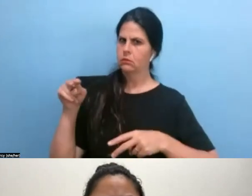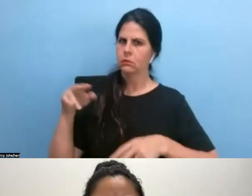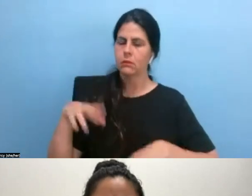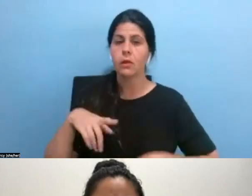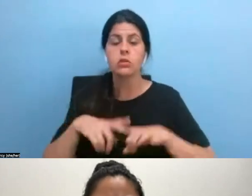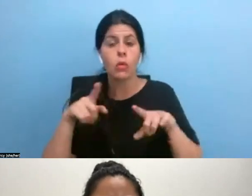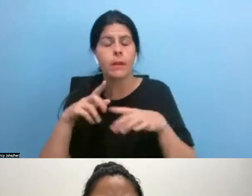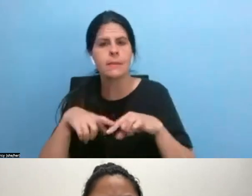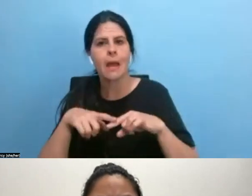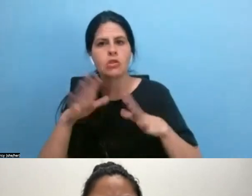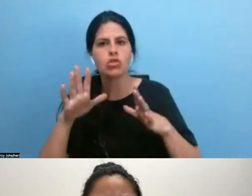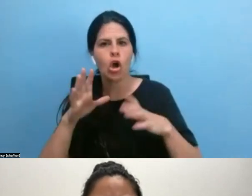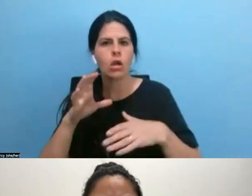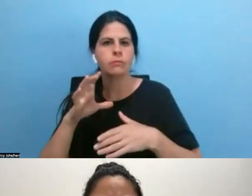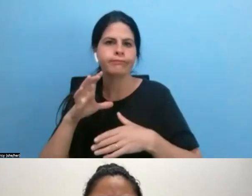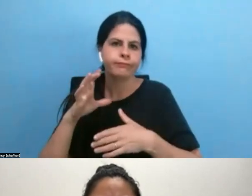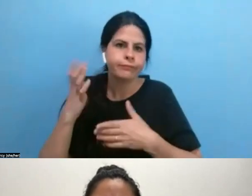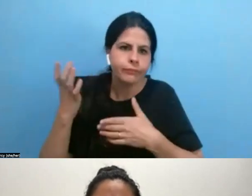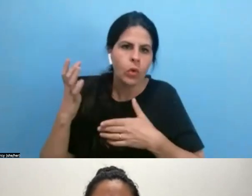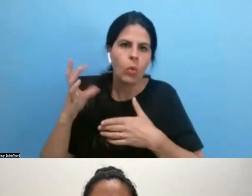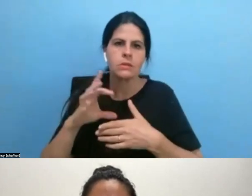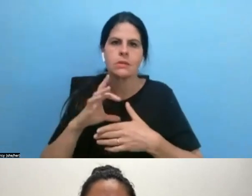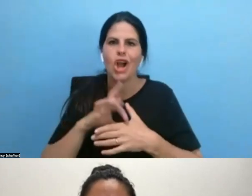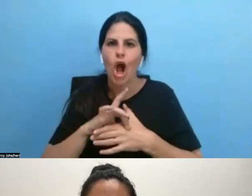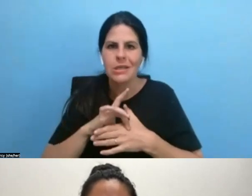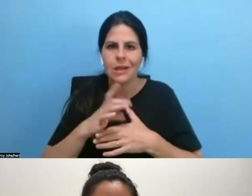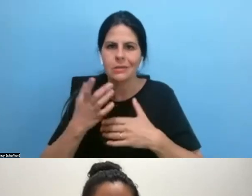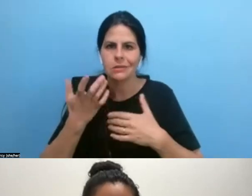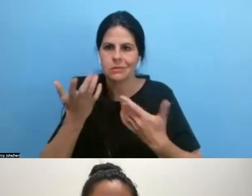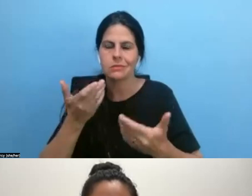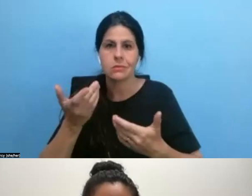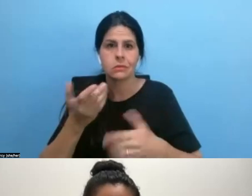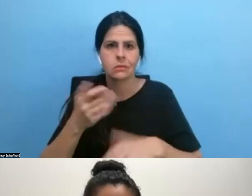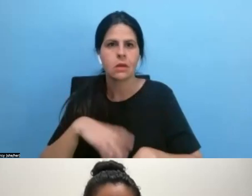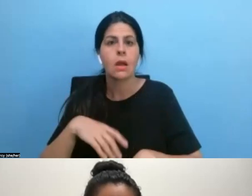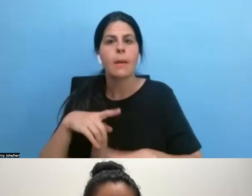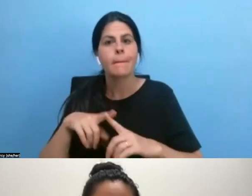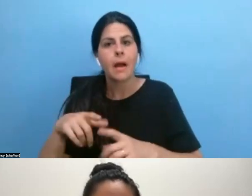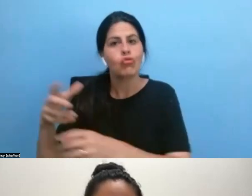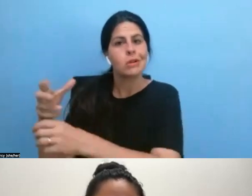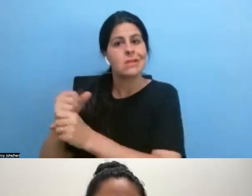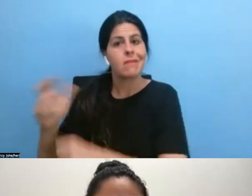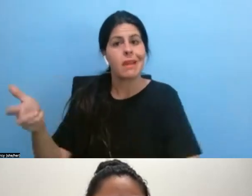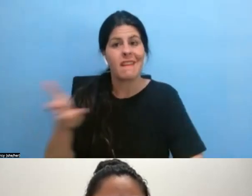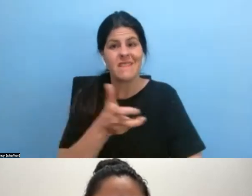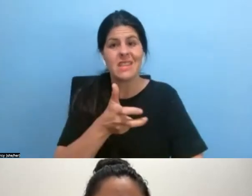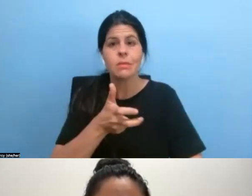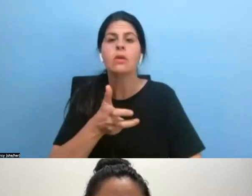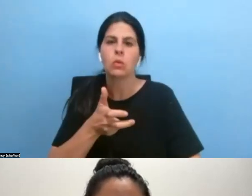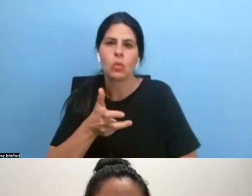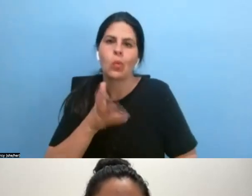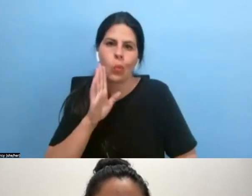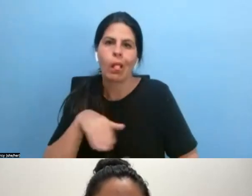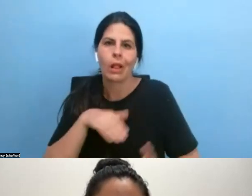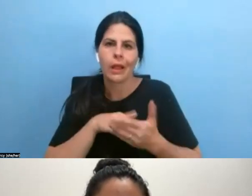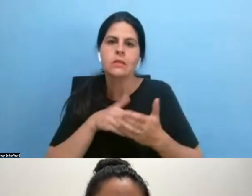context and what it's for and so on and so forth. Receiving an investment, on the other hand, is going to put you afoul of most standards